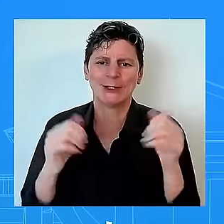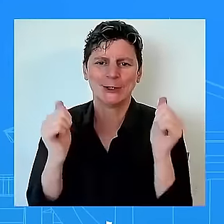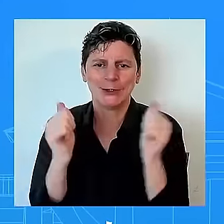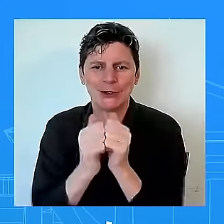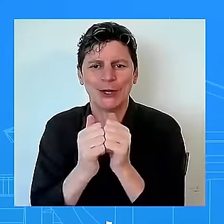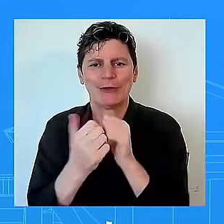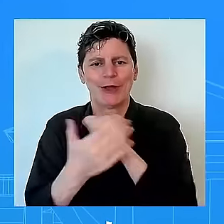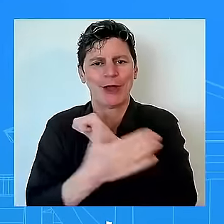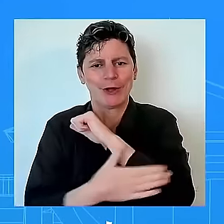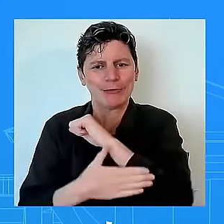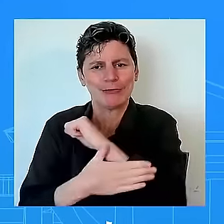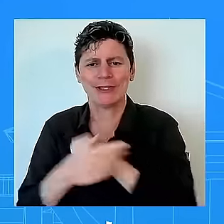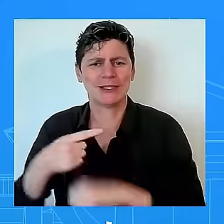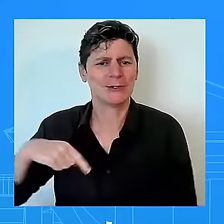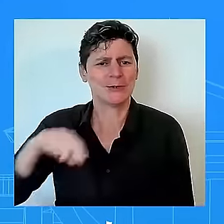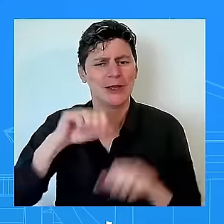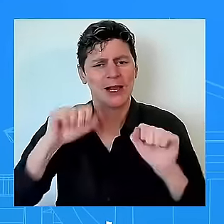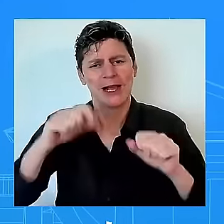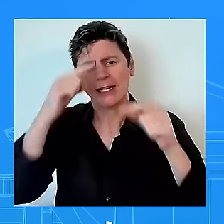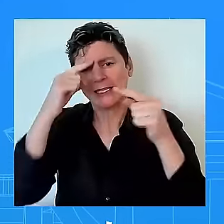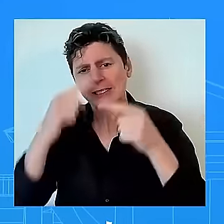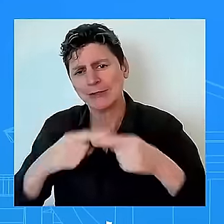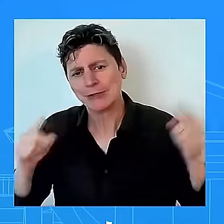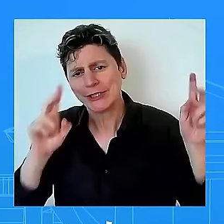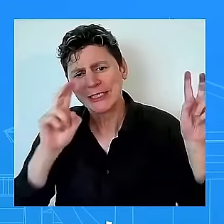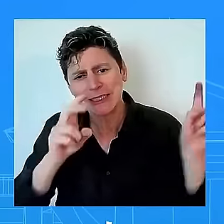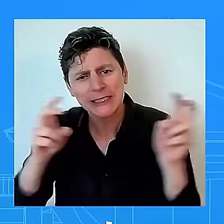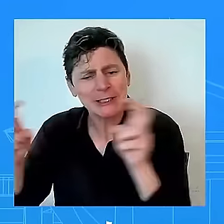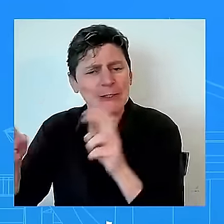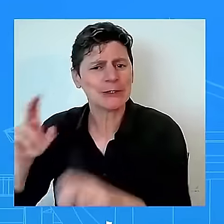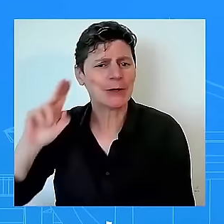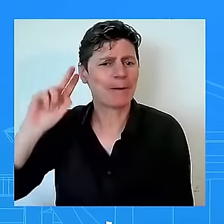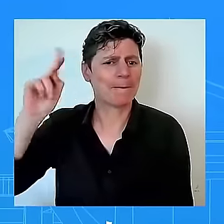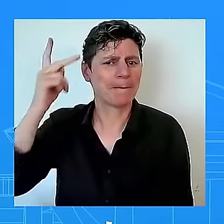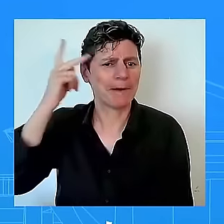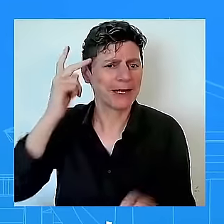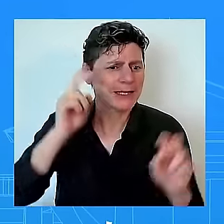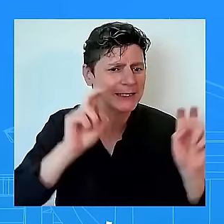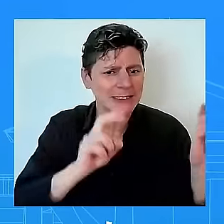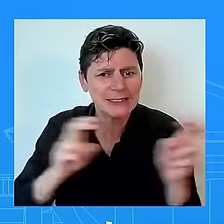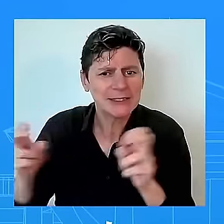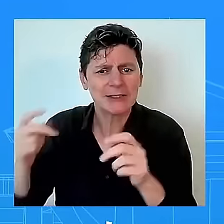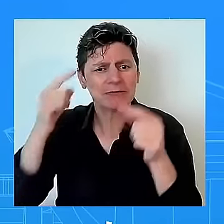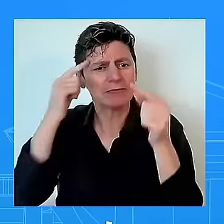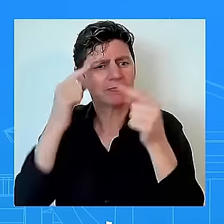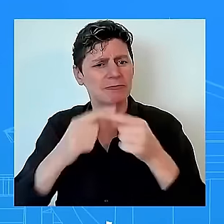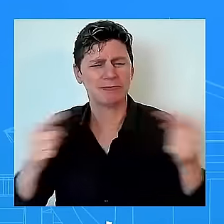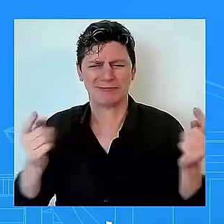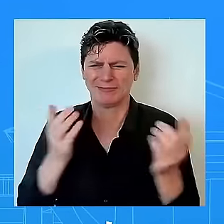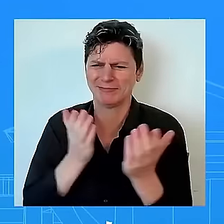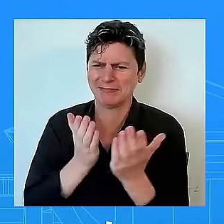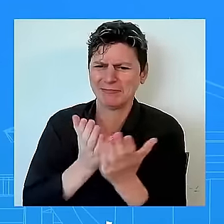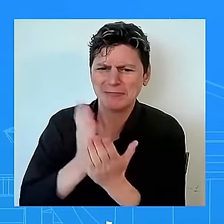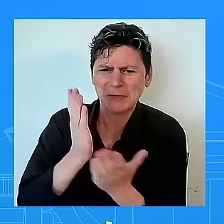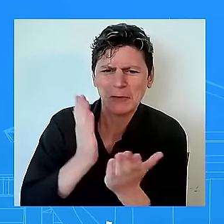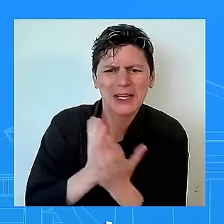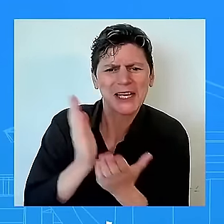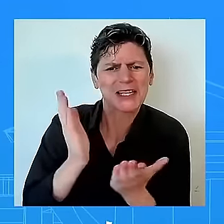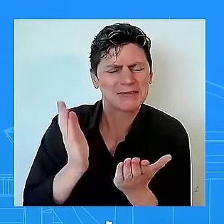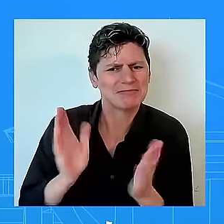on policy issues it is okay to have that conversation we had a debate just as i mentioned recently